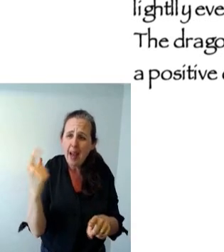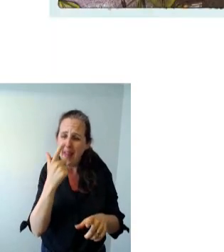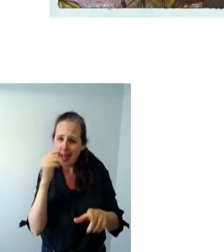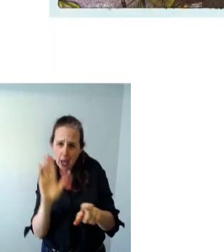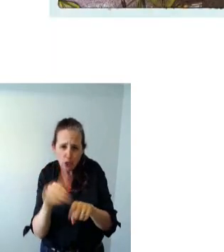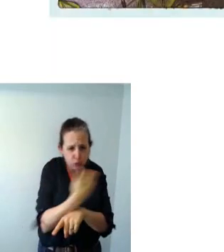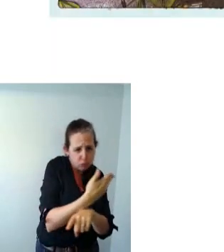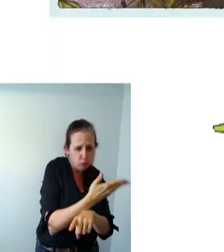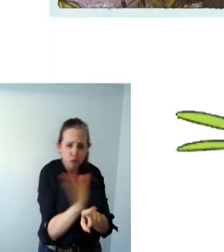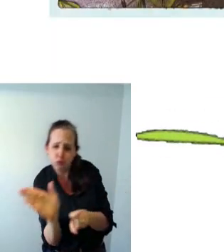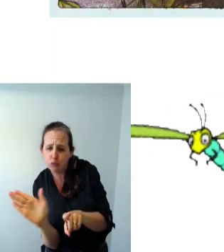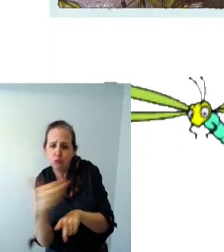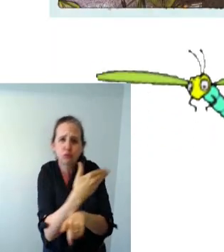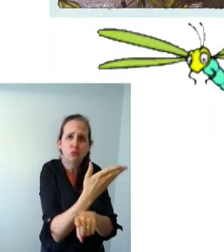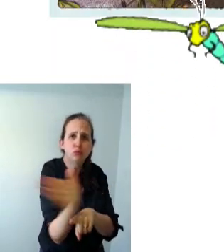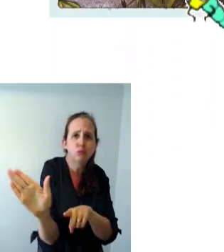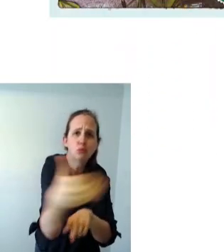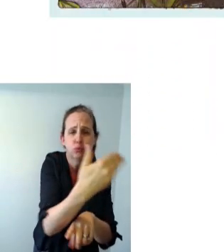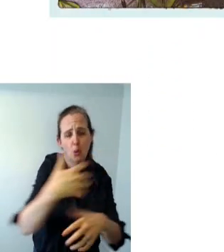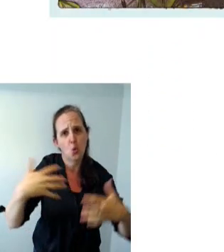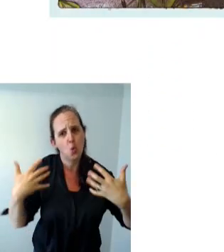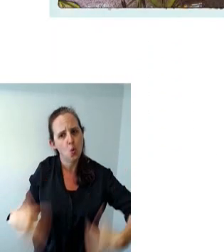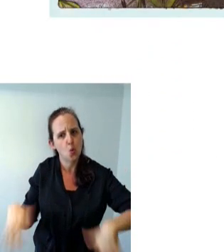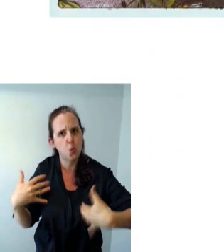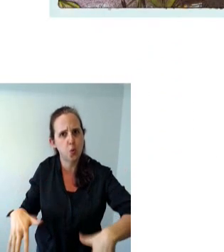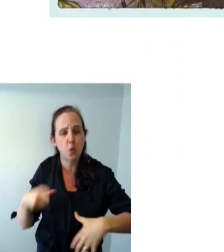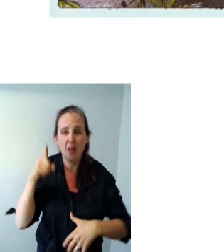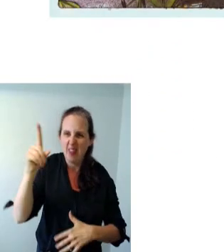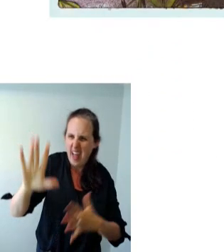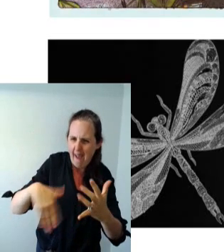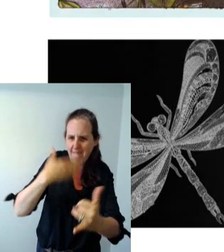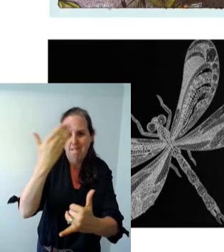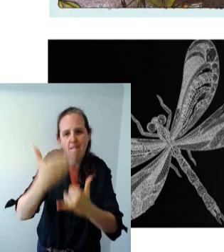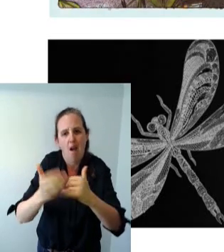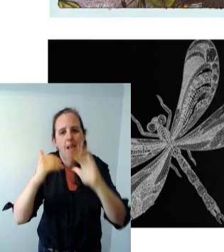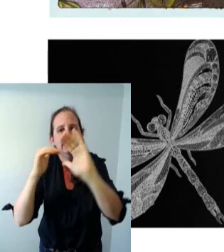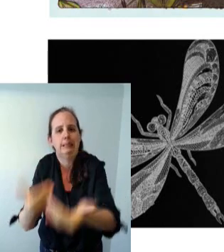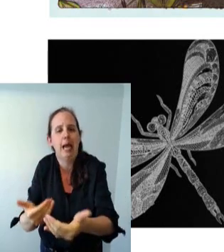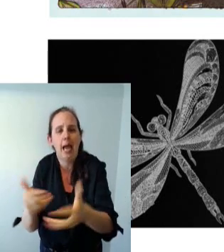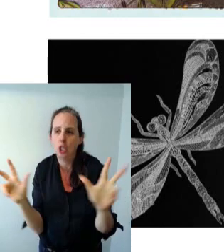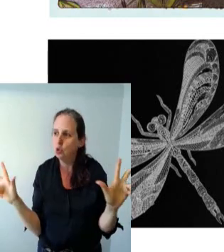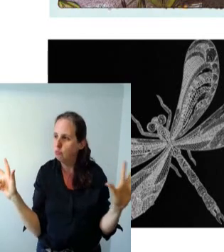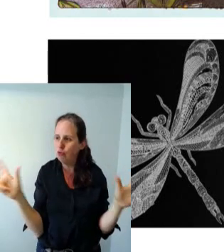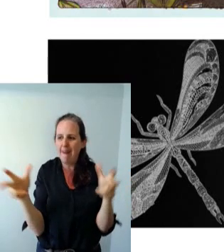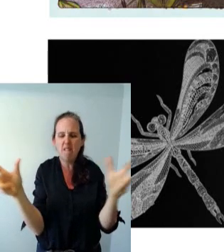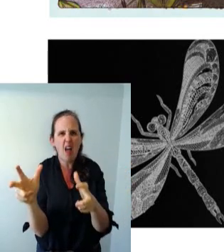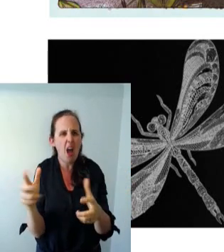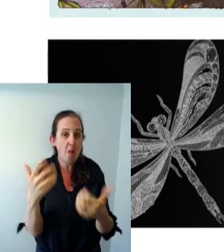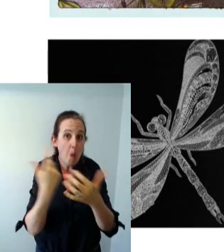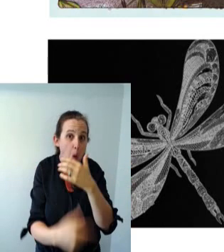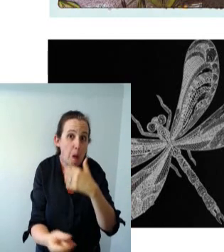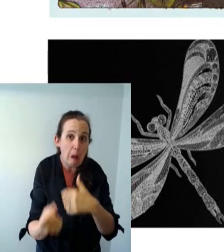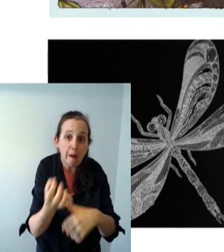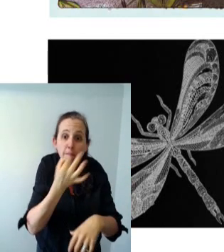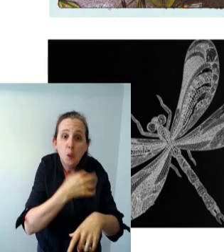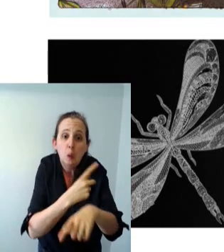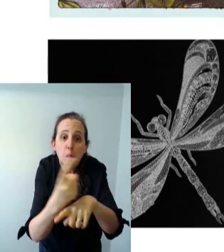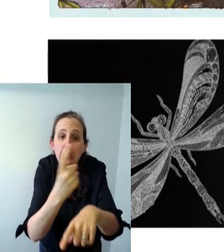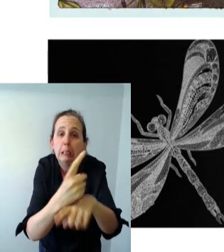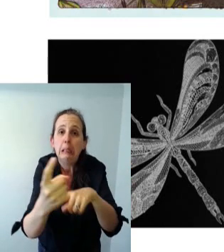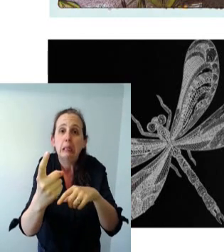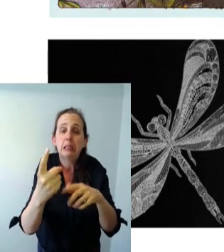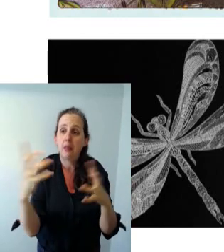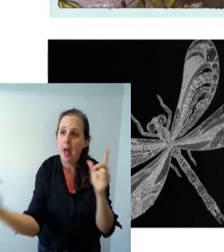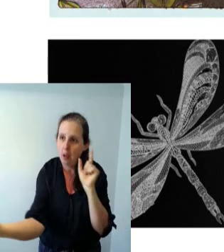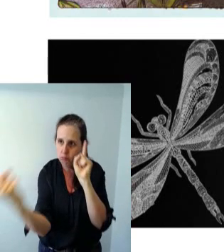this final stage of life as a winged insect just lasts for a few days or weeks during which time they mate and